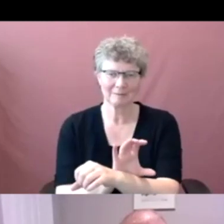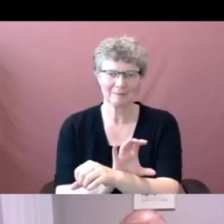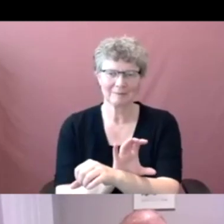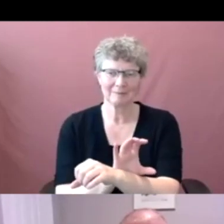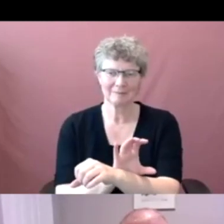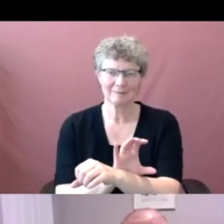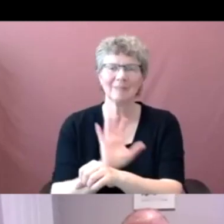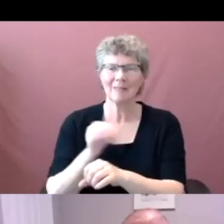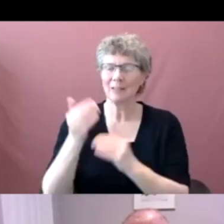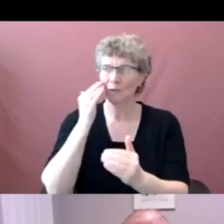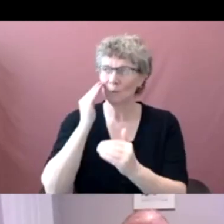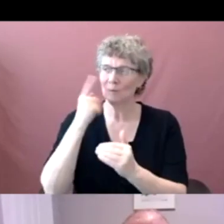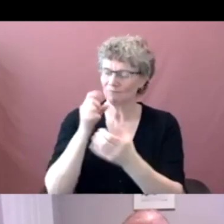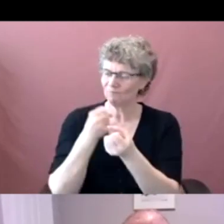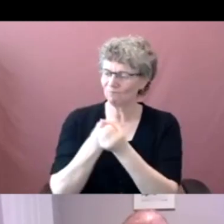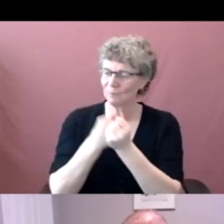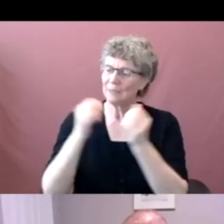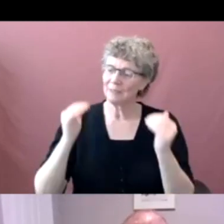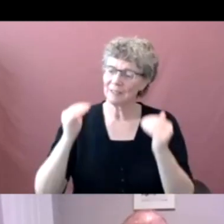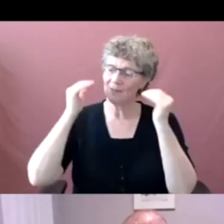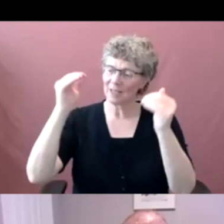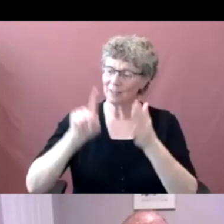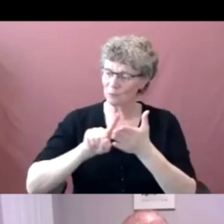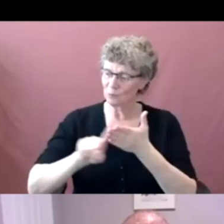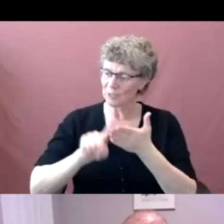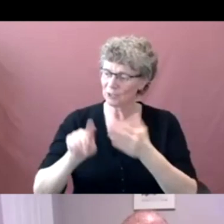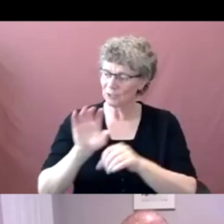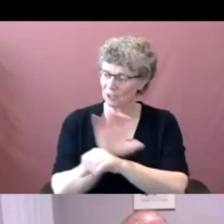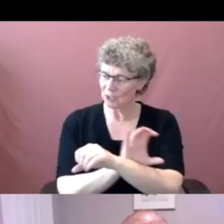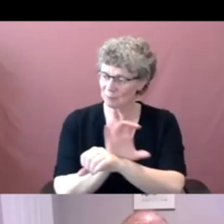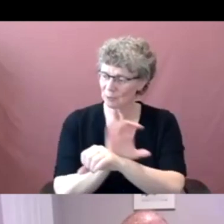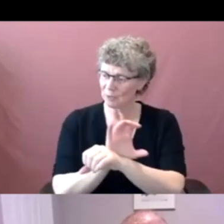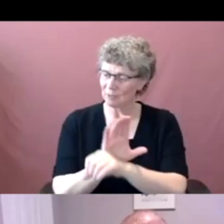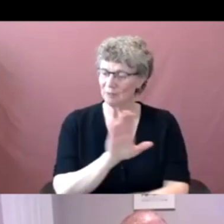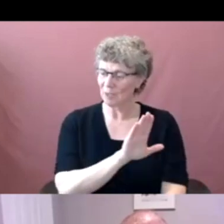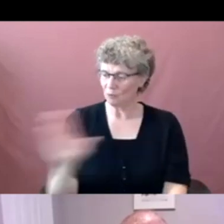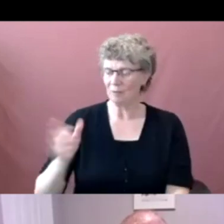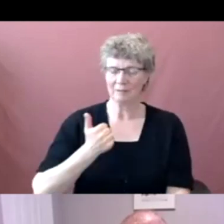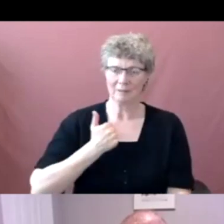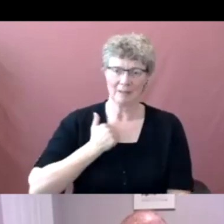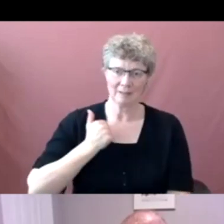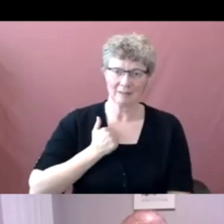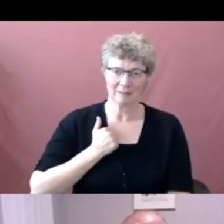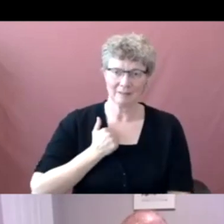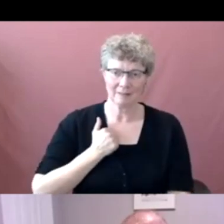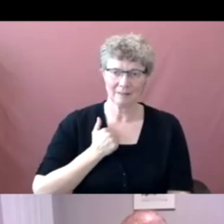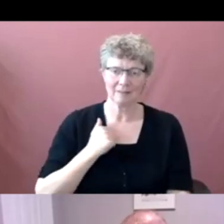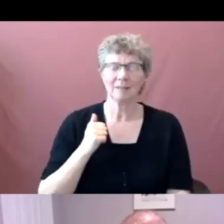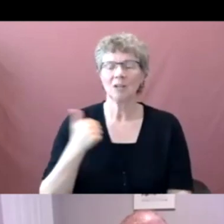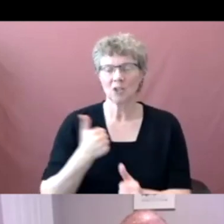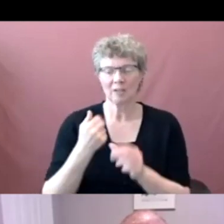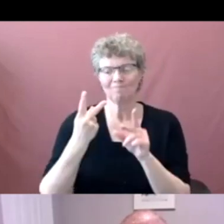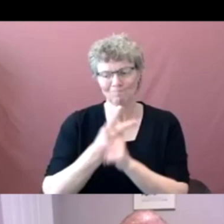the advanced research computing. The facilities across the learning nation across Canada. Lots of computational intensive